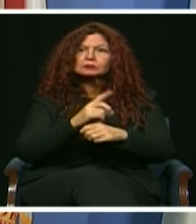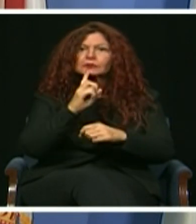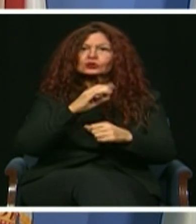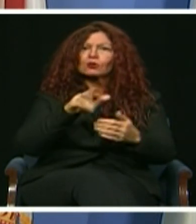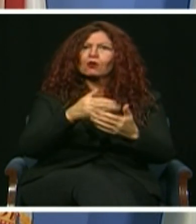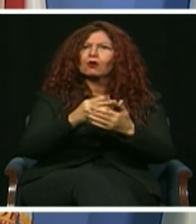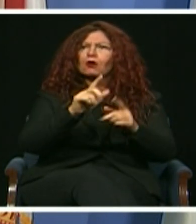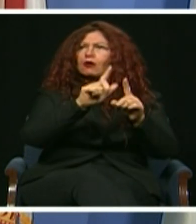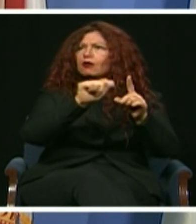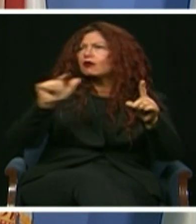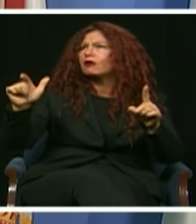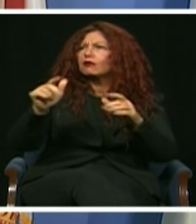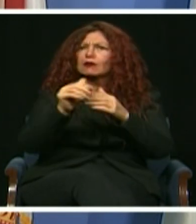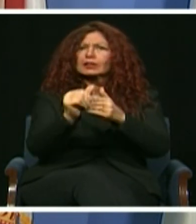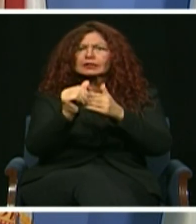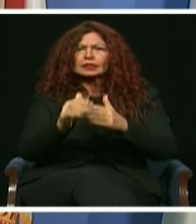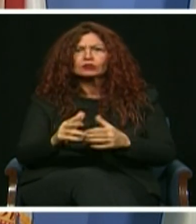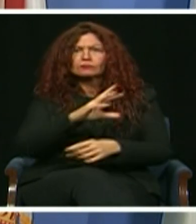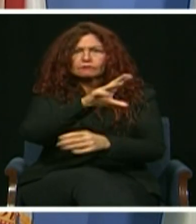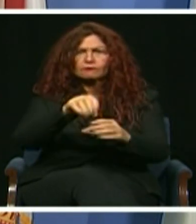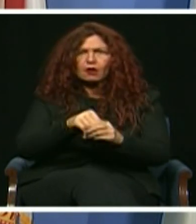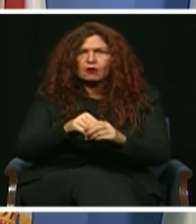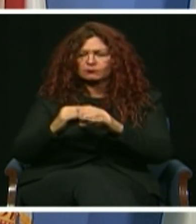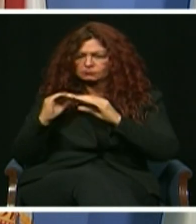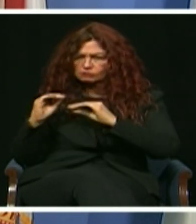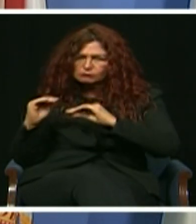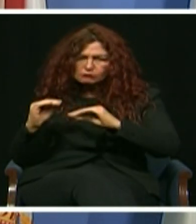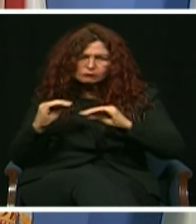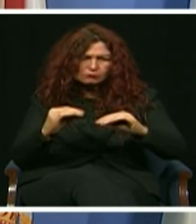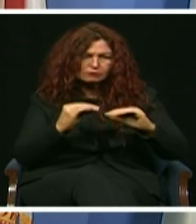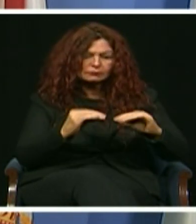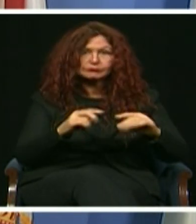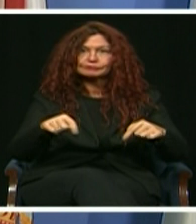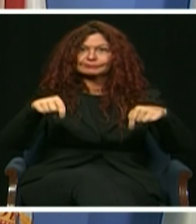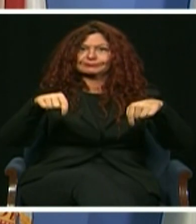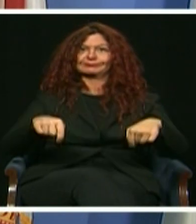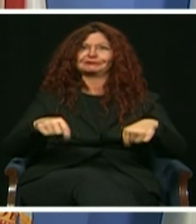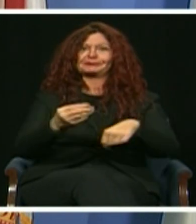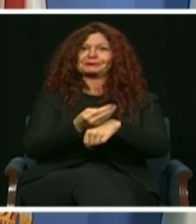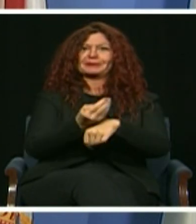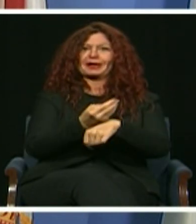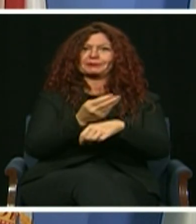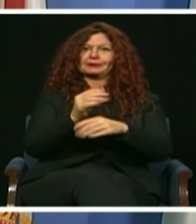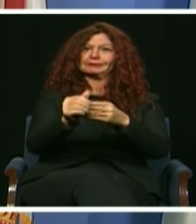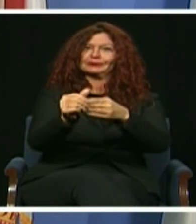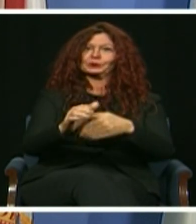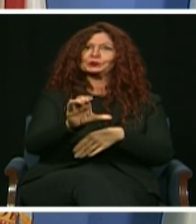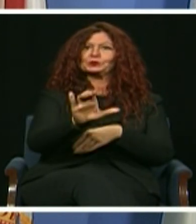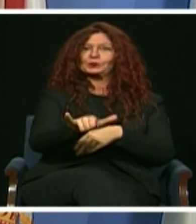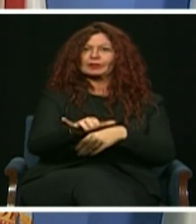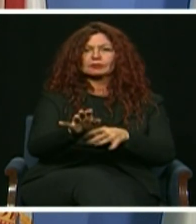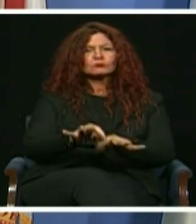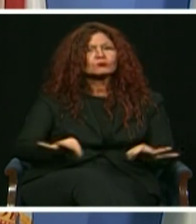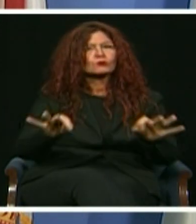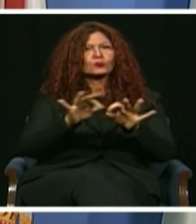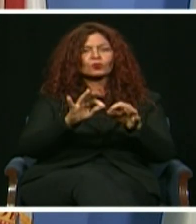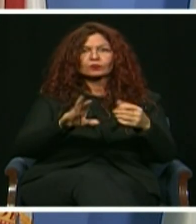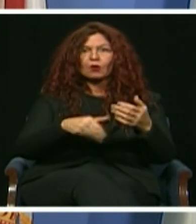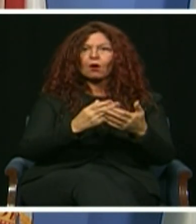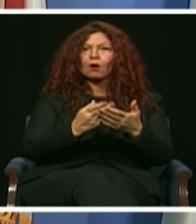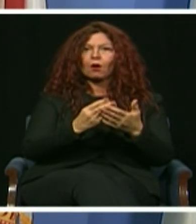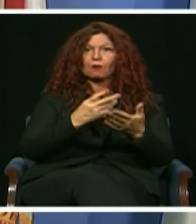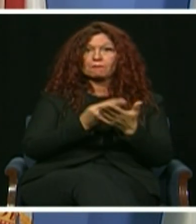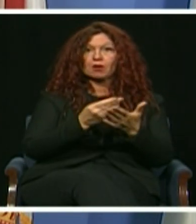who've championed this movement for years right here to ensure that this growth is shared and diversity is first, not an